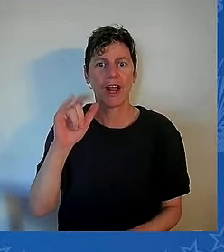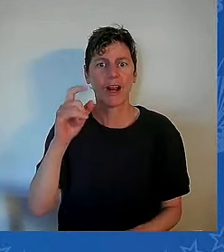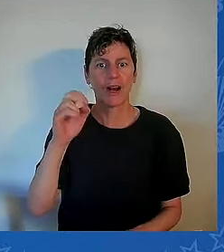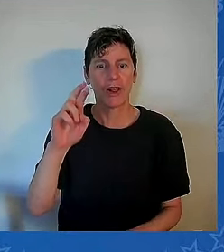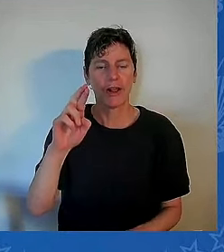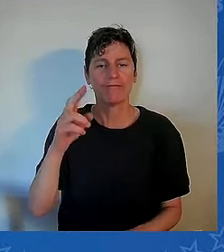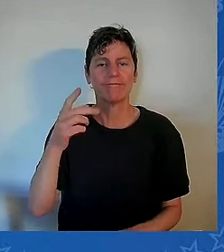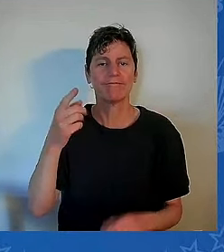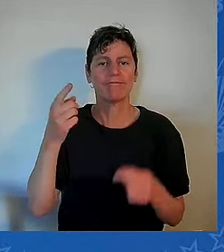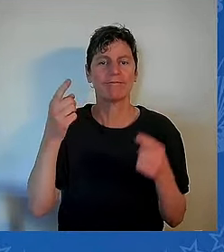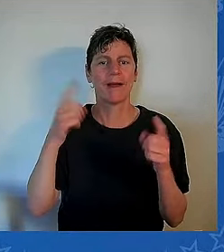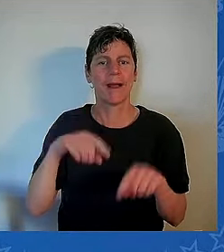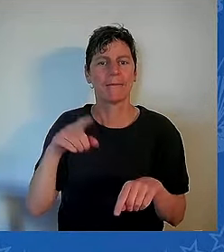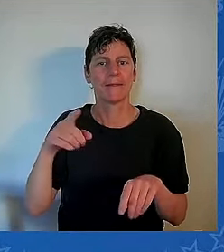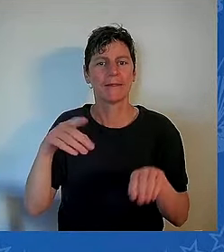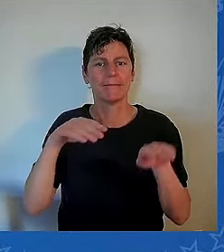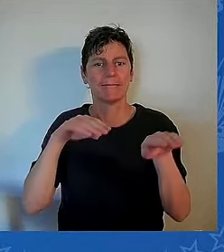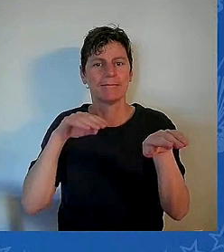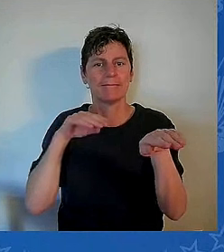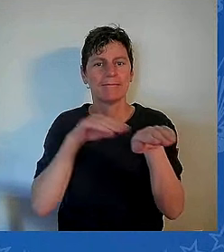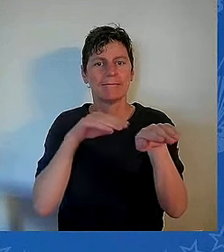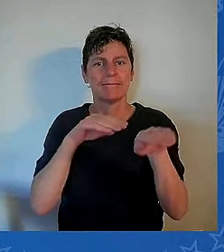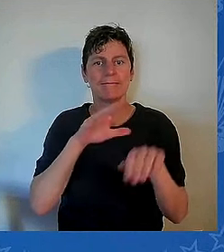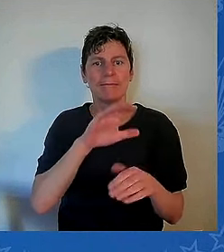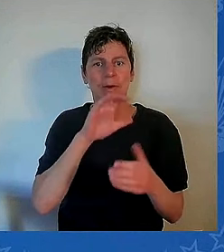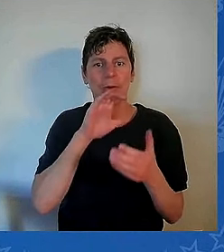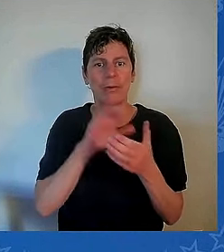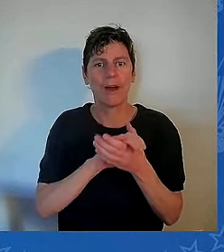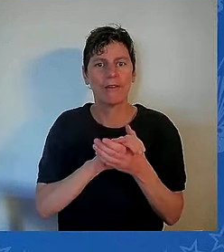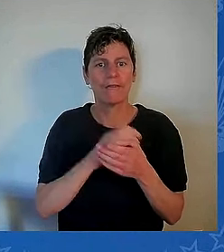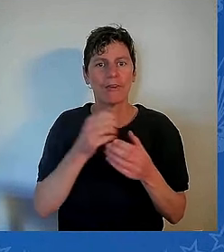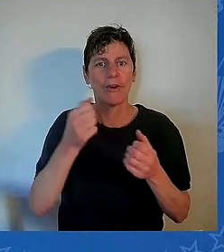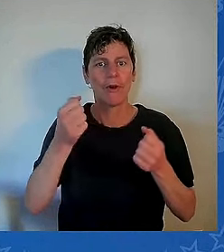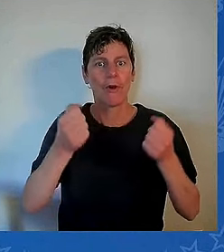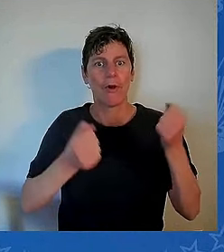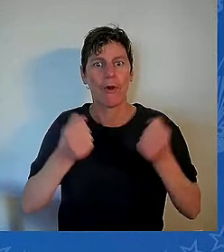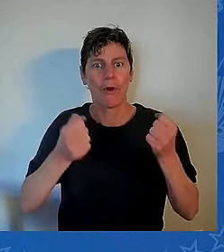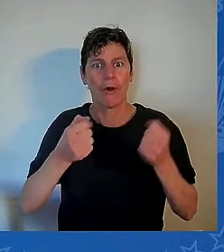wife and killed my daughter, and my boys weren't expected to live.